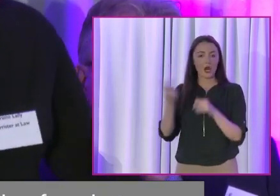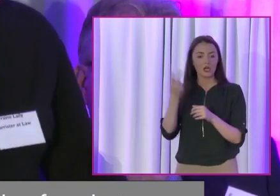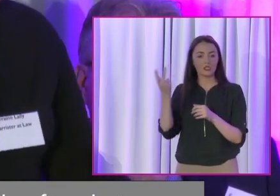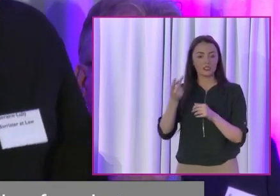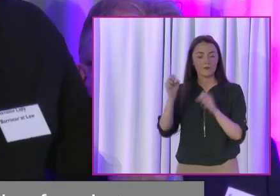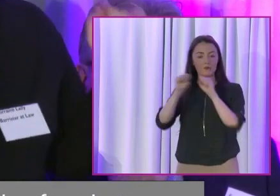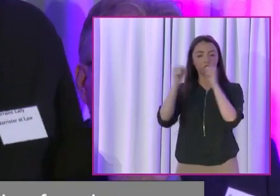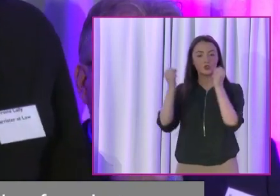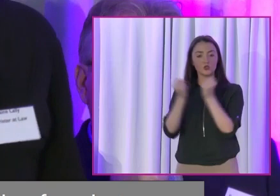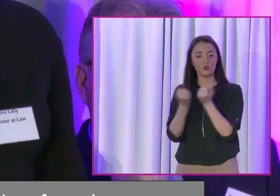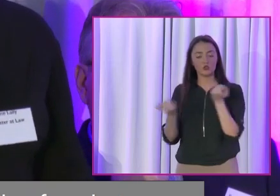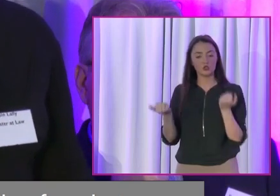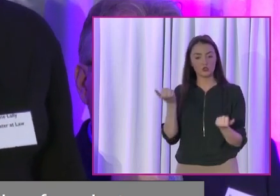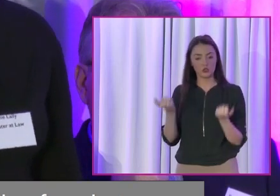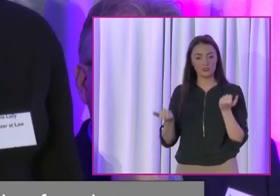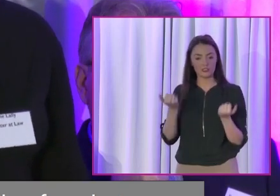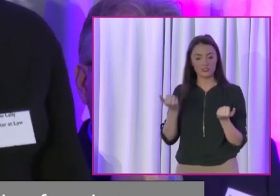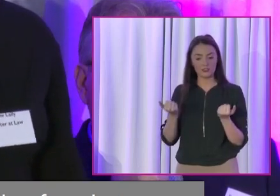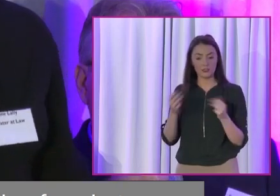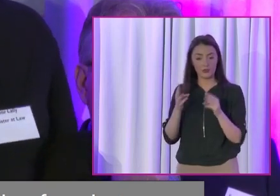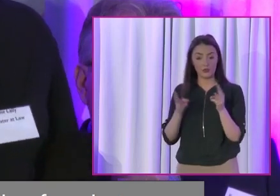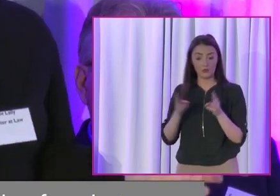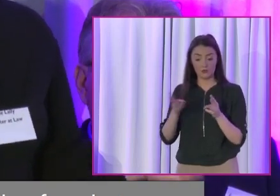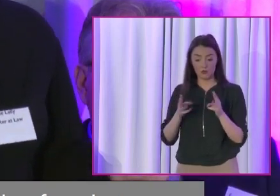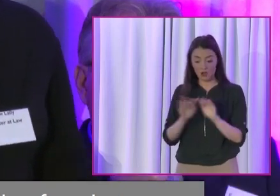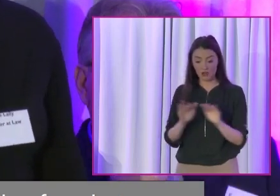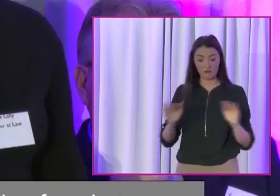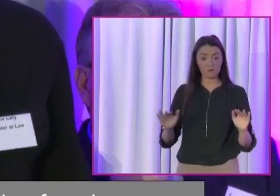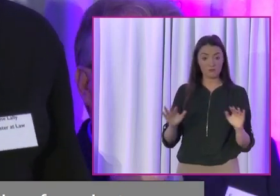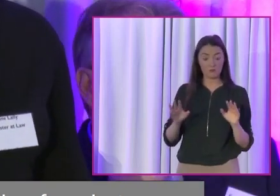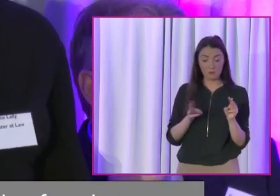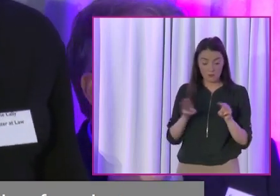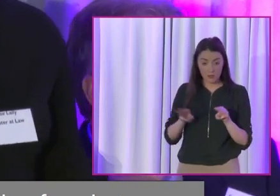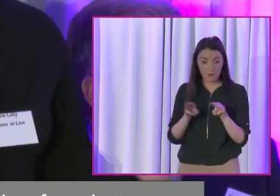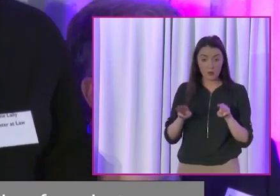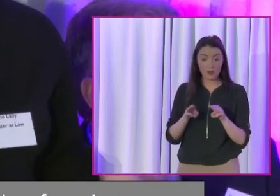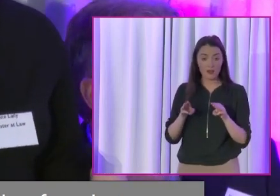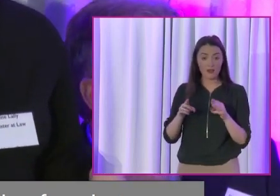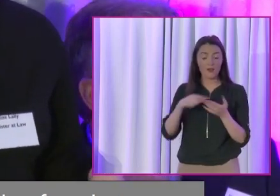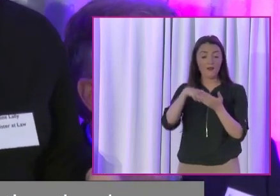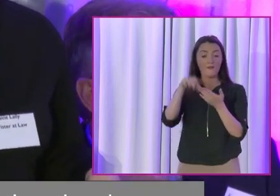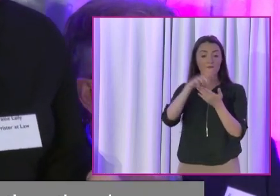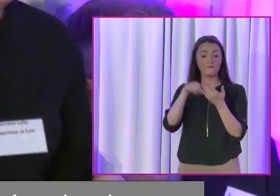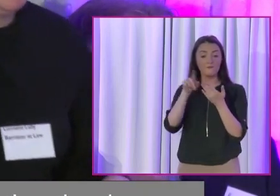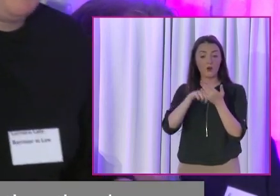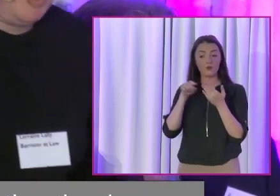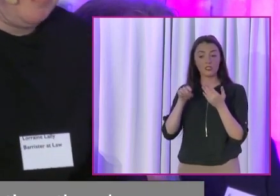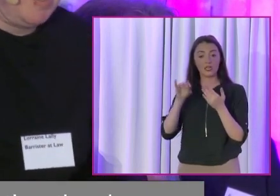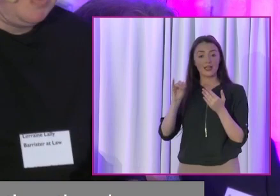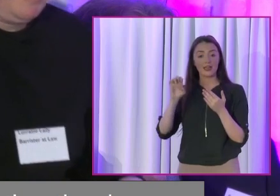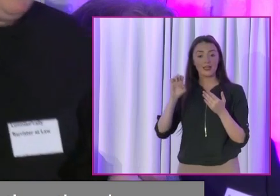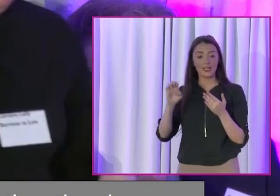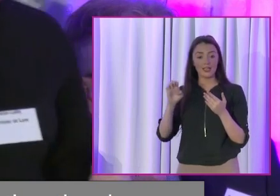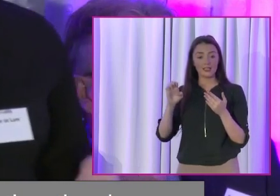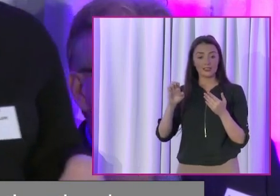on the ground. They have a voter education programme. I think the website is vote.ie. But I was 21 years of age, going into Sean McDermott Street. This girl